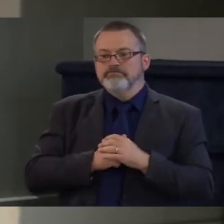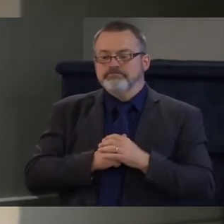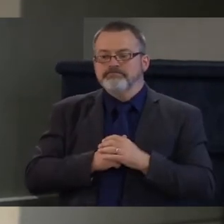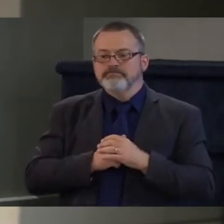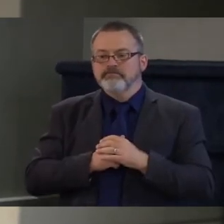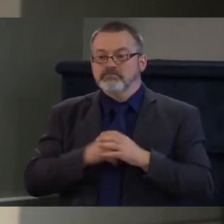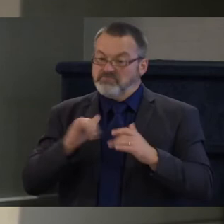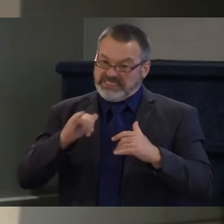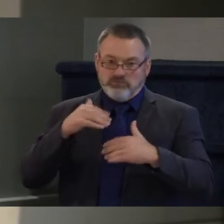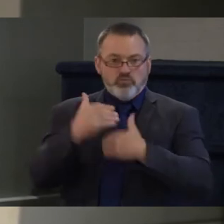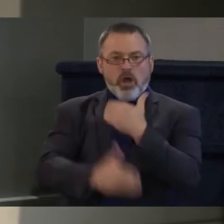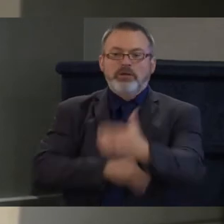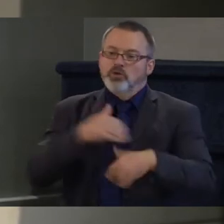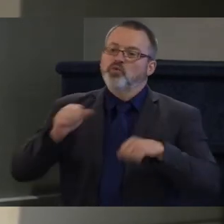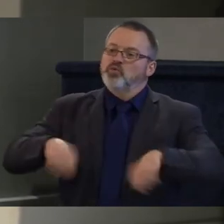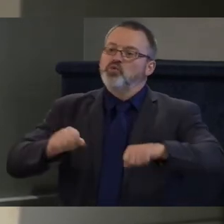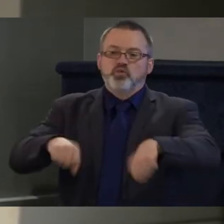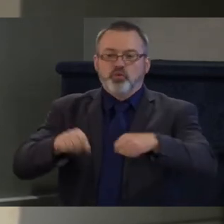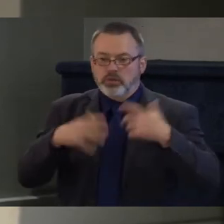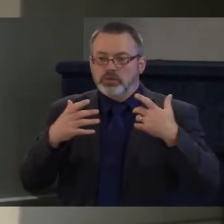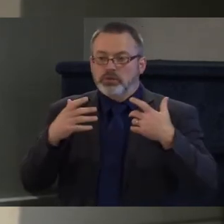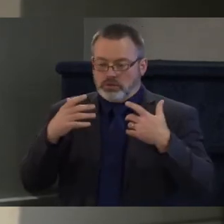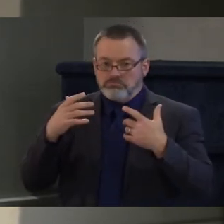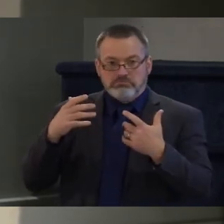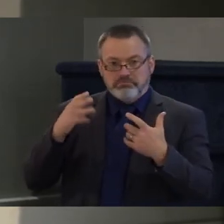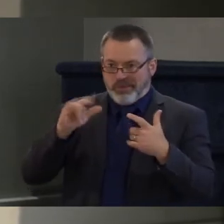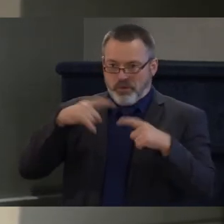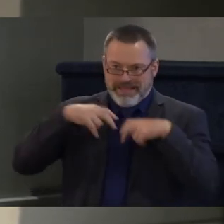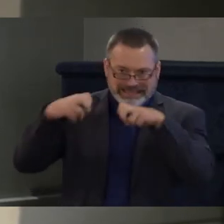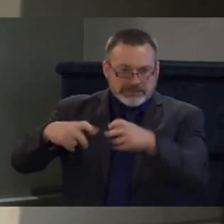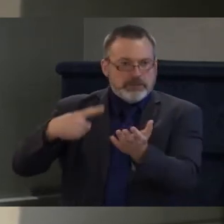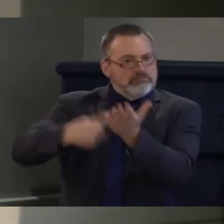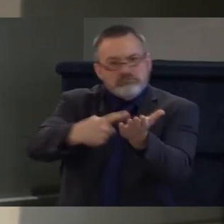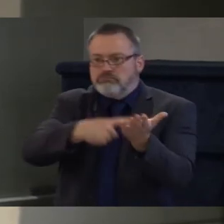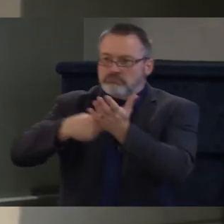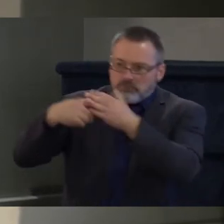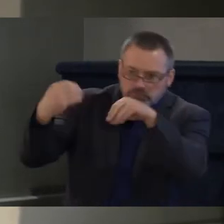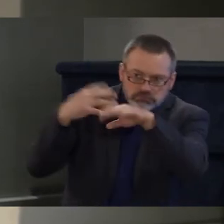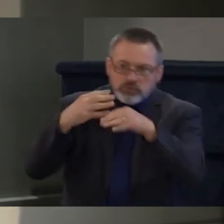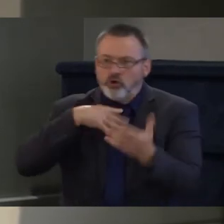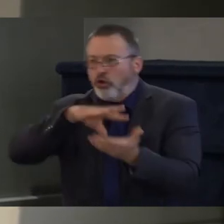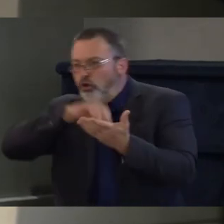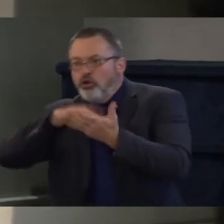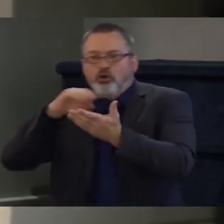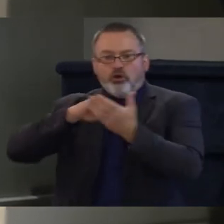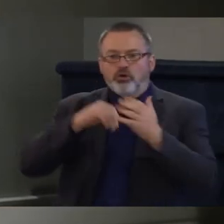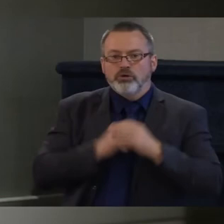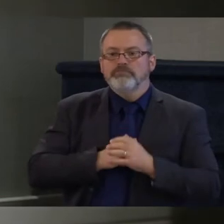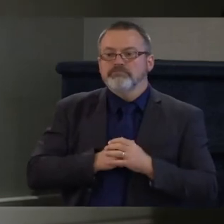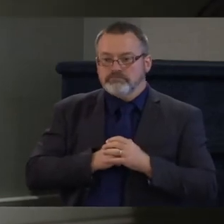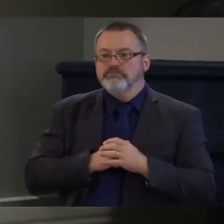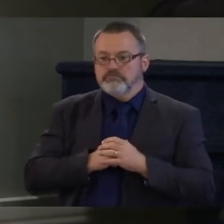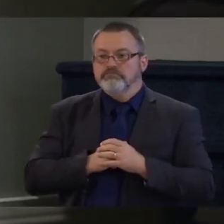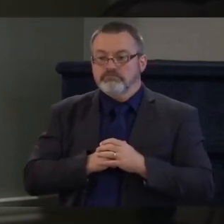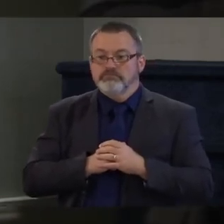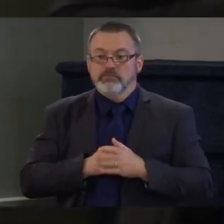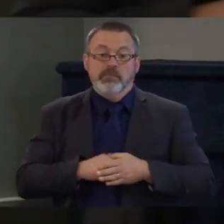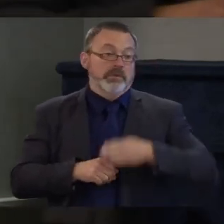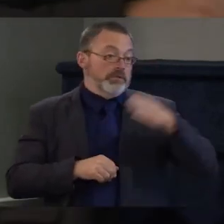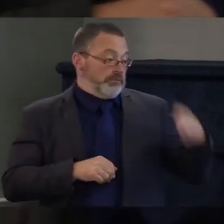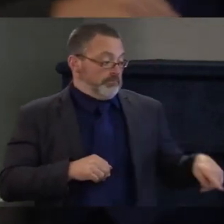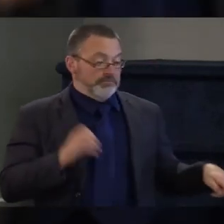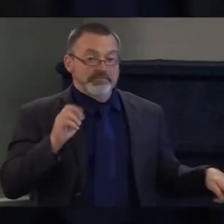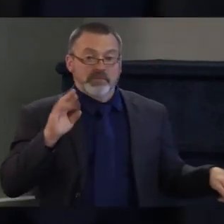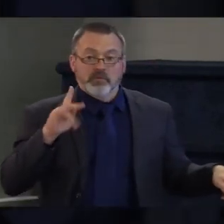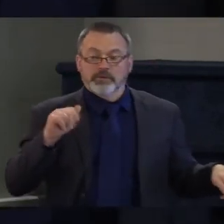on you for your feedback and advice and also holding me to account erica reddick i